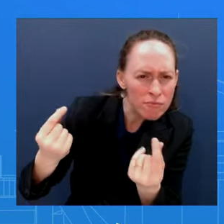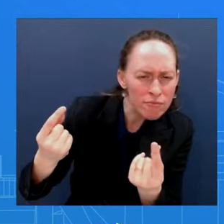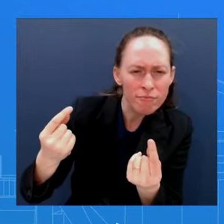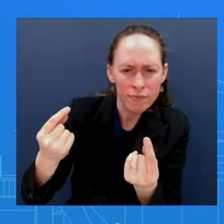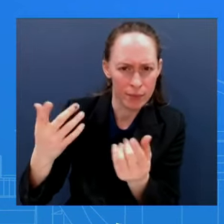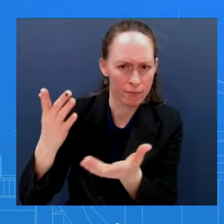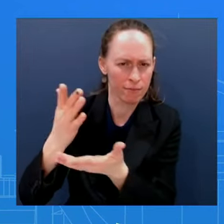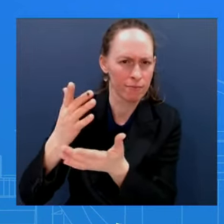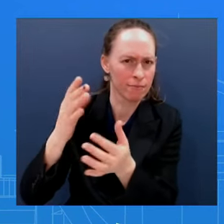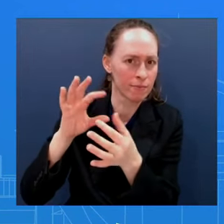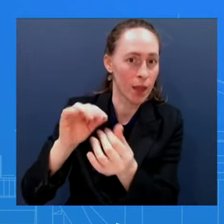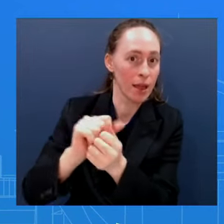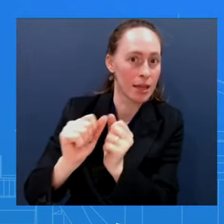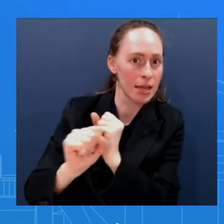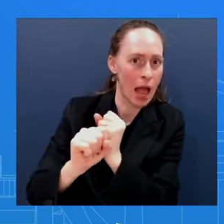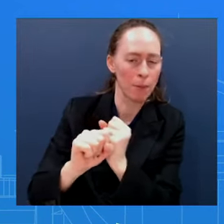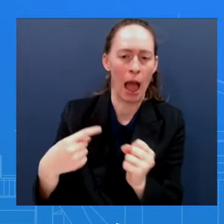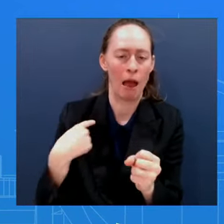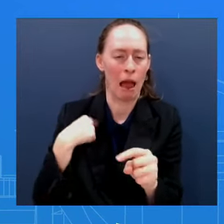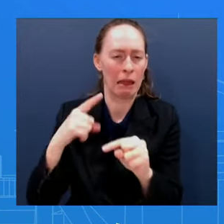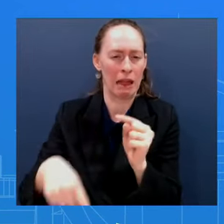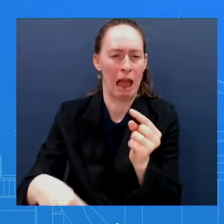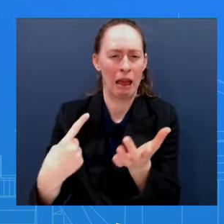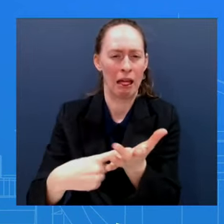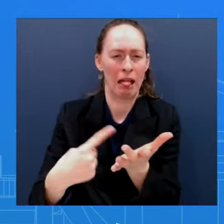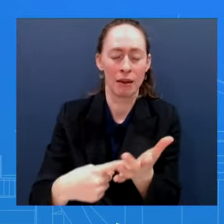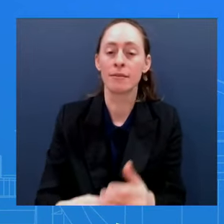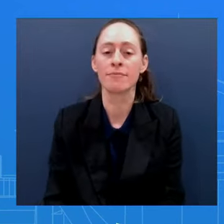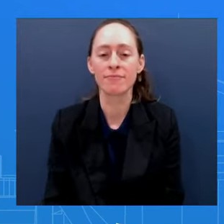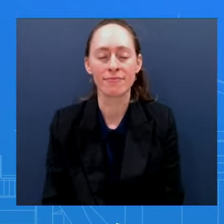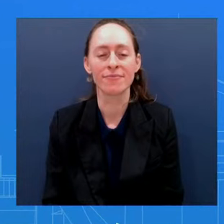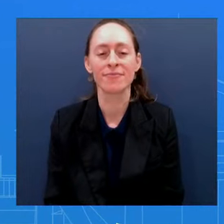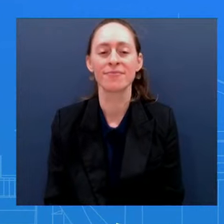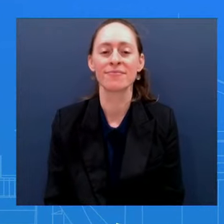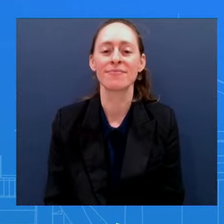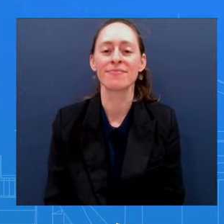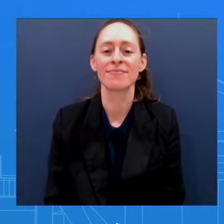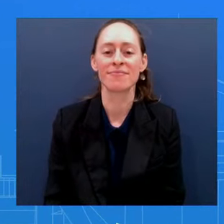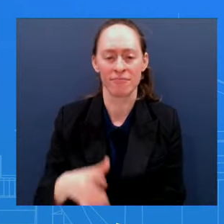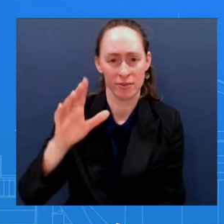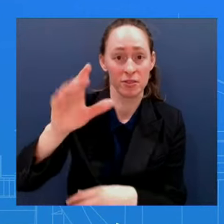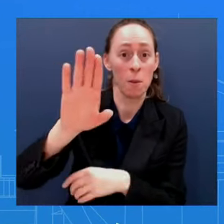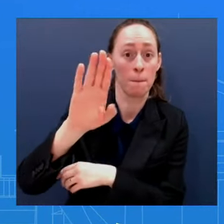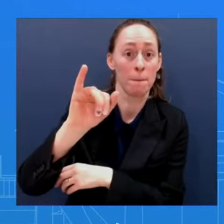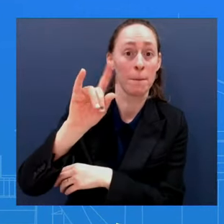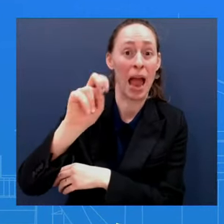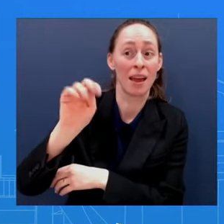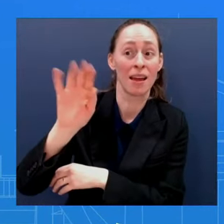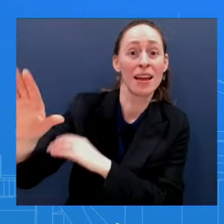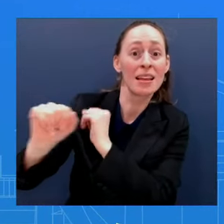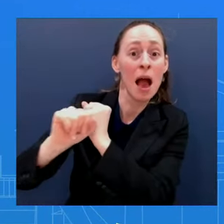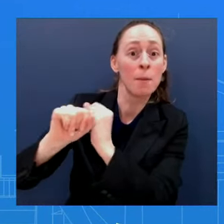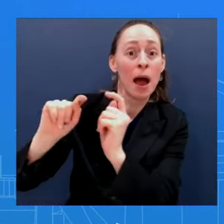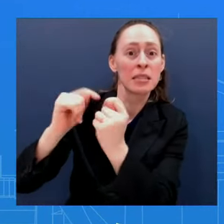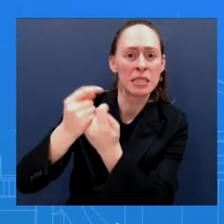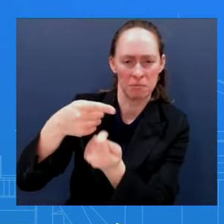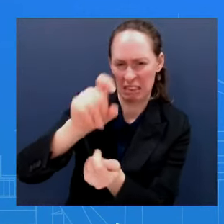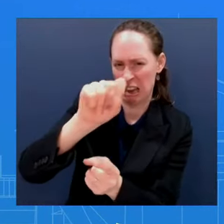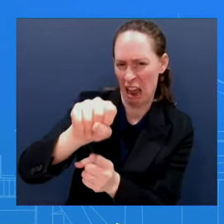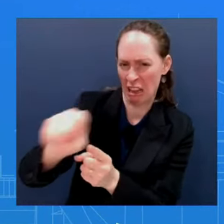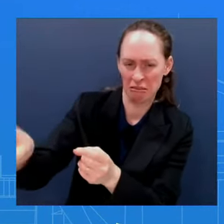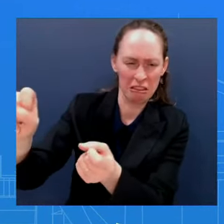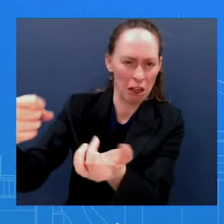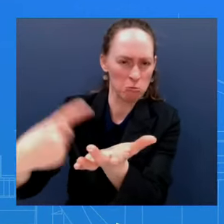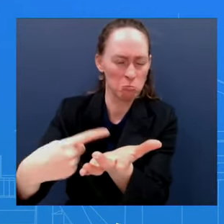And the reason why it is banned on government Government phones or government properties, obviously devices Is